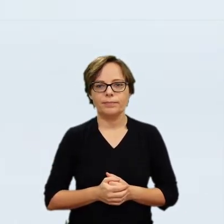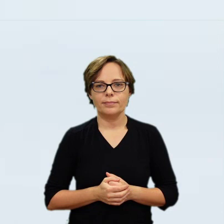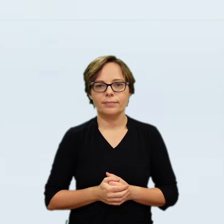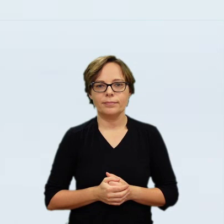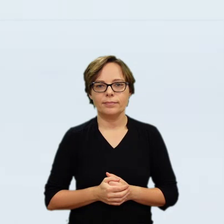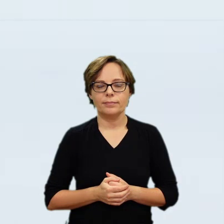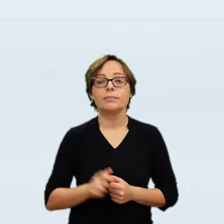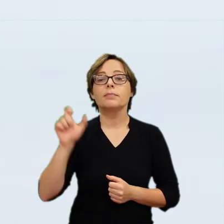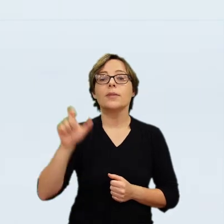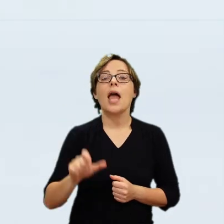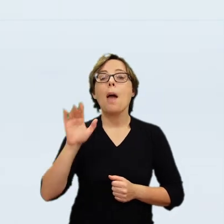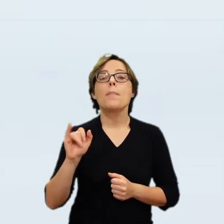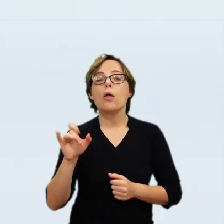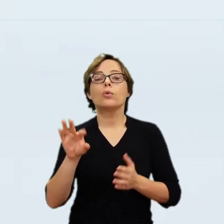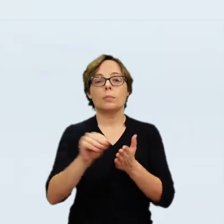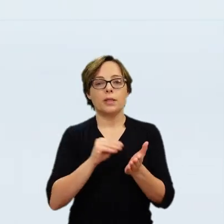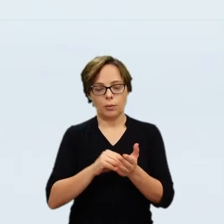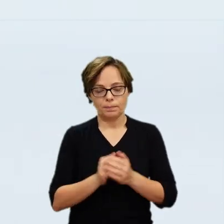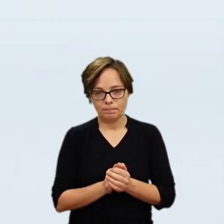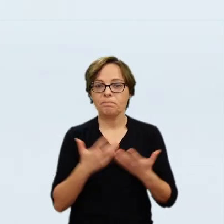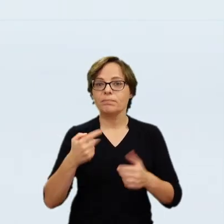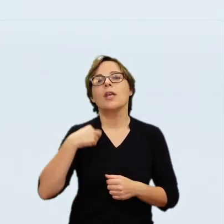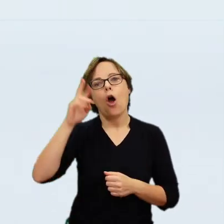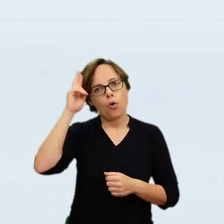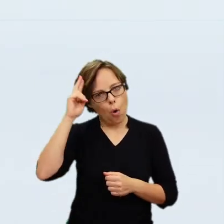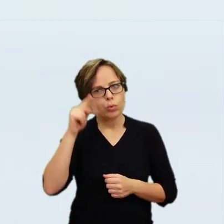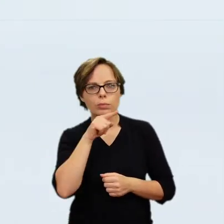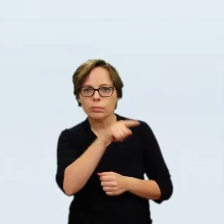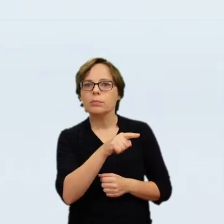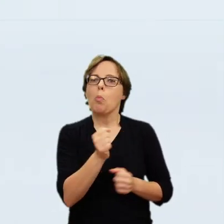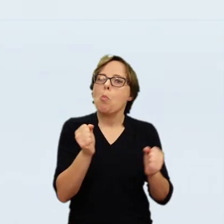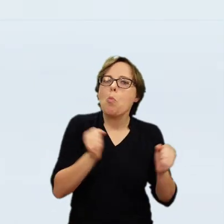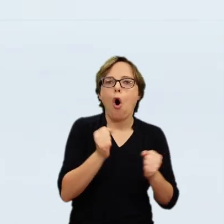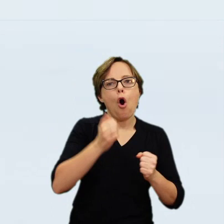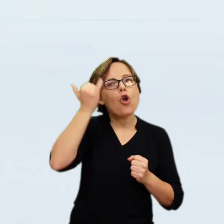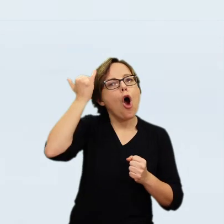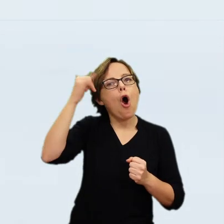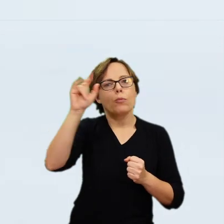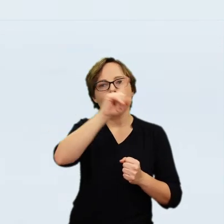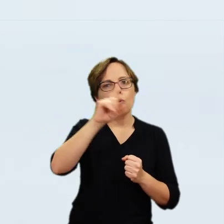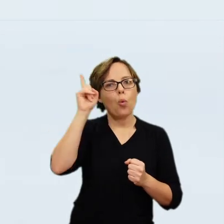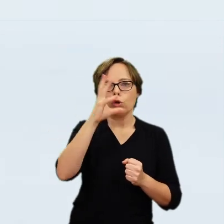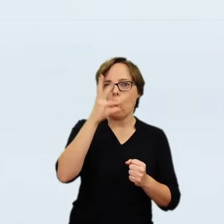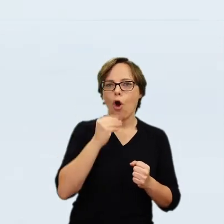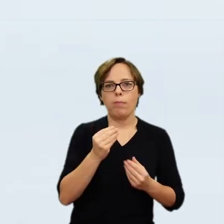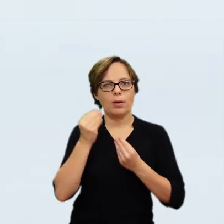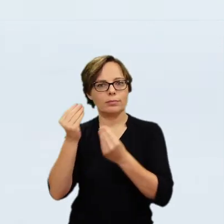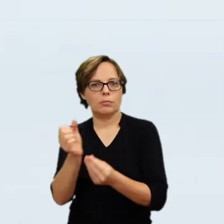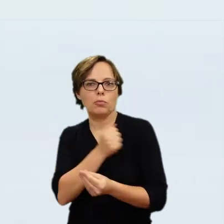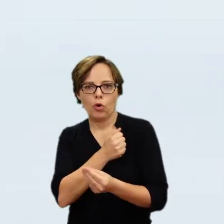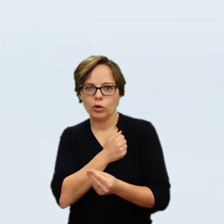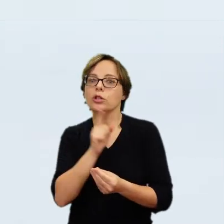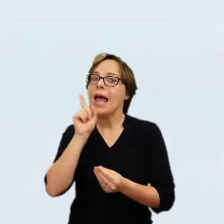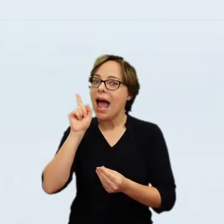sister, Maria Teresa Teschievich, which you see in an earlier portrait here by Baccarelli, who sold a number of paintings